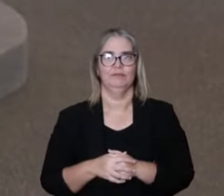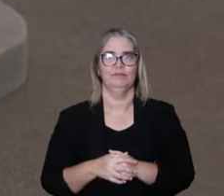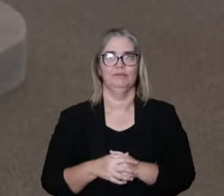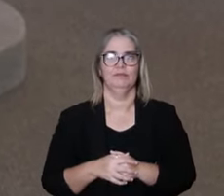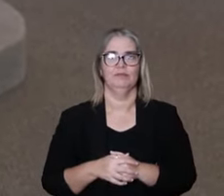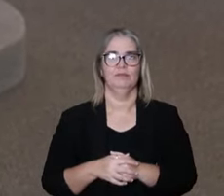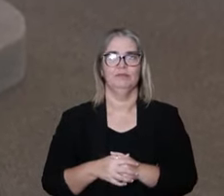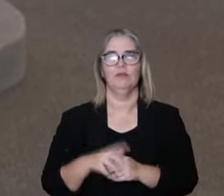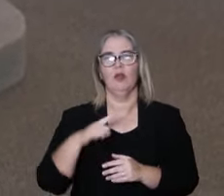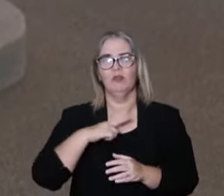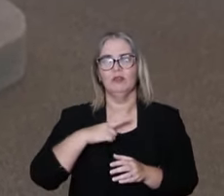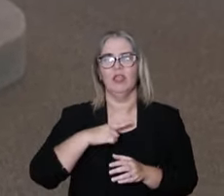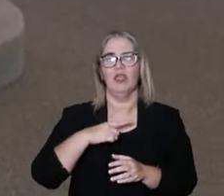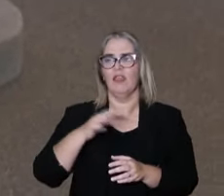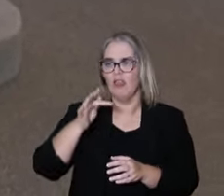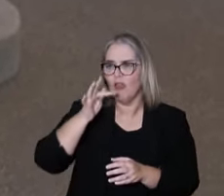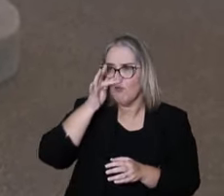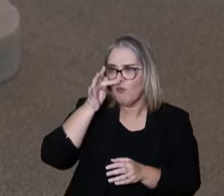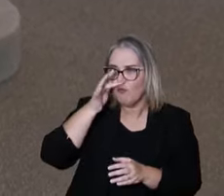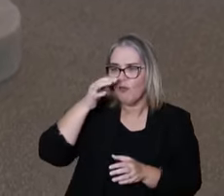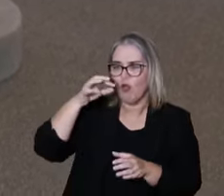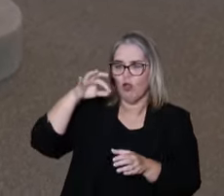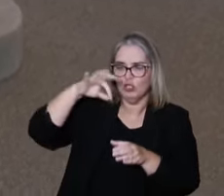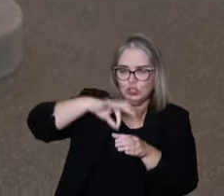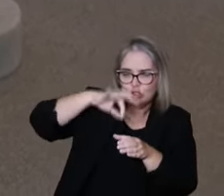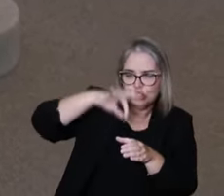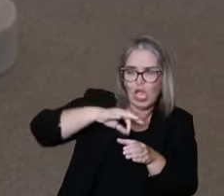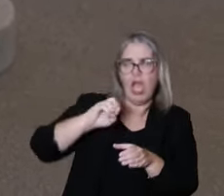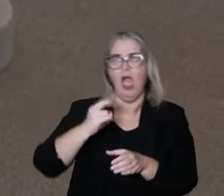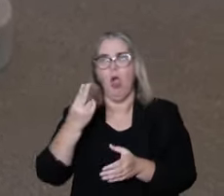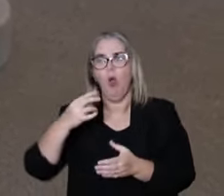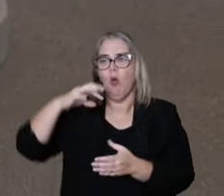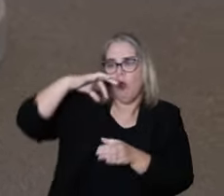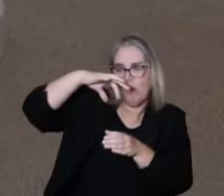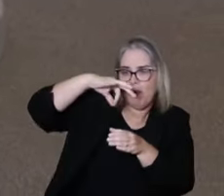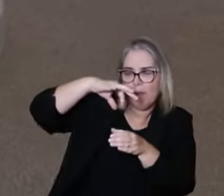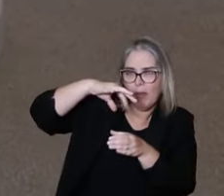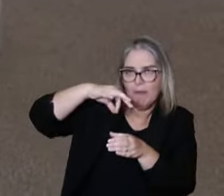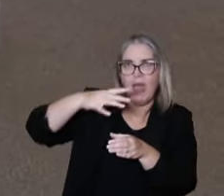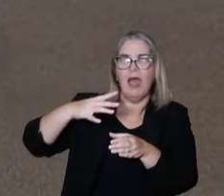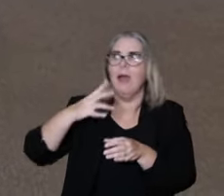And phytotherapy is close to other therapies.